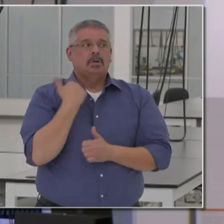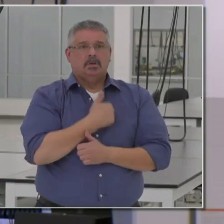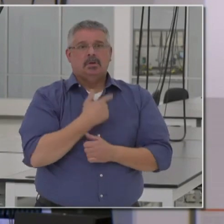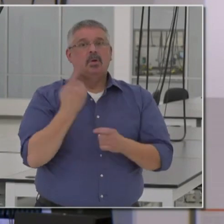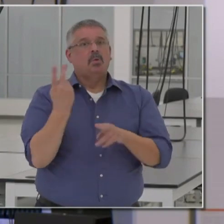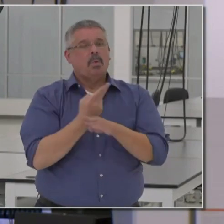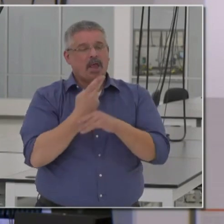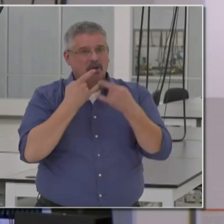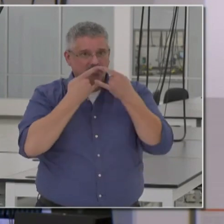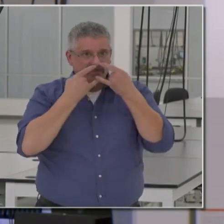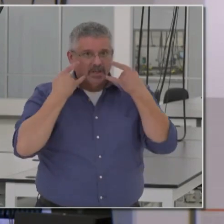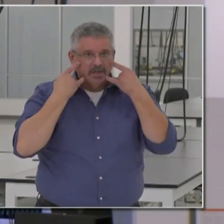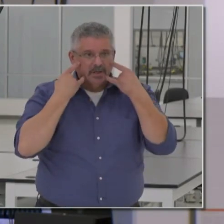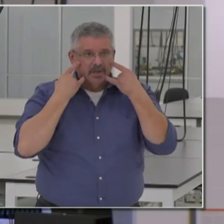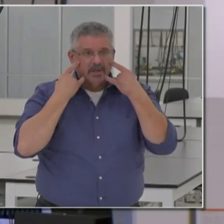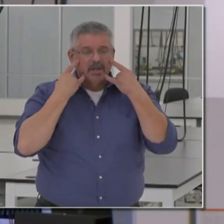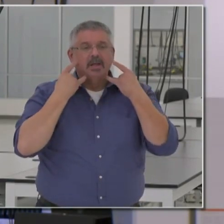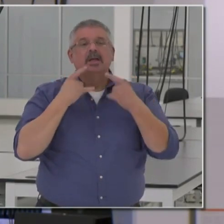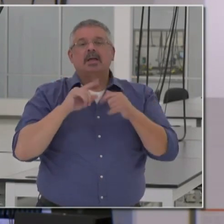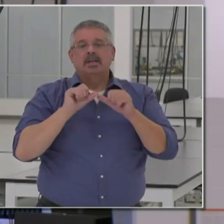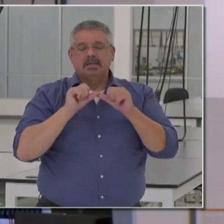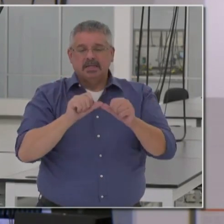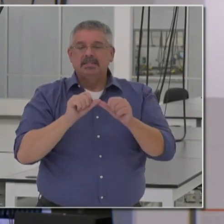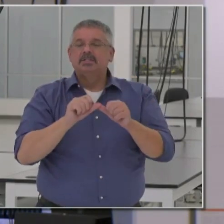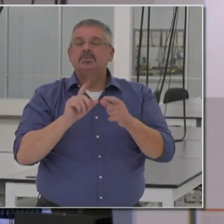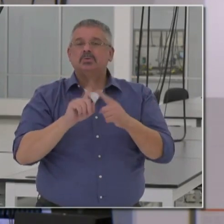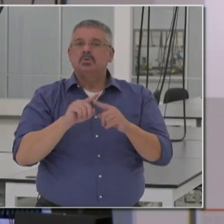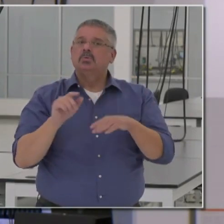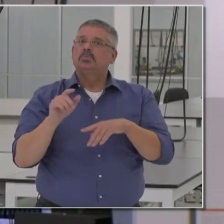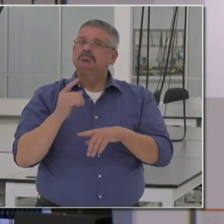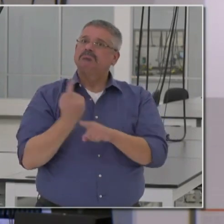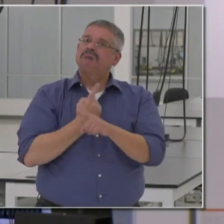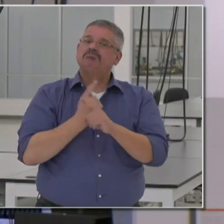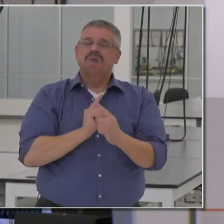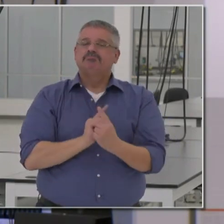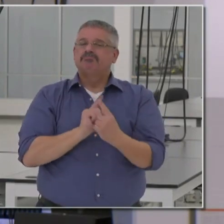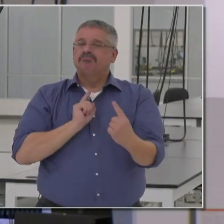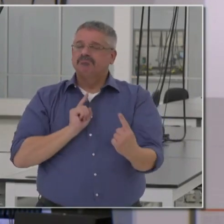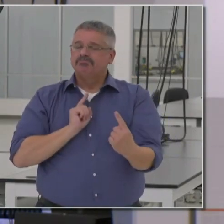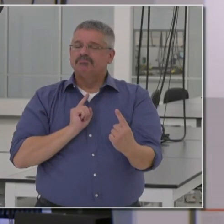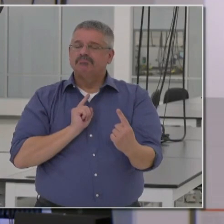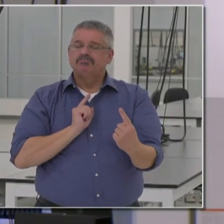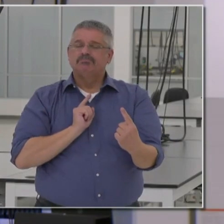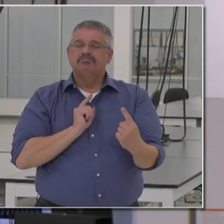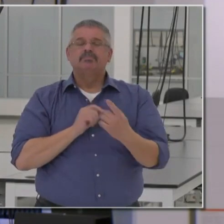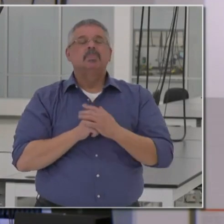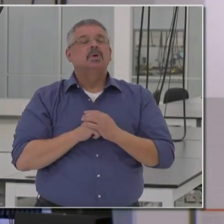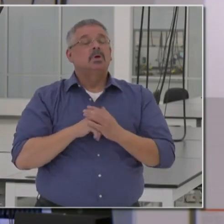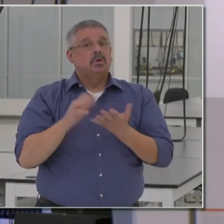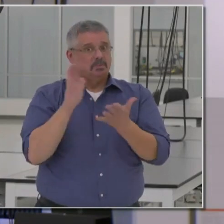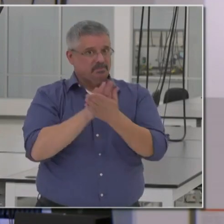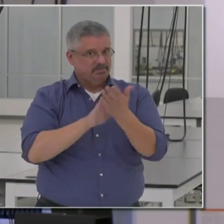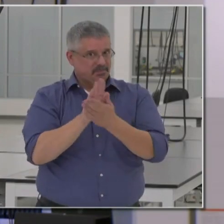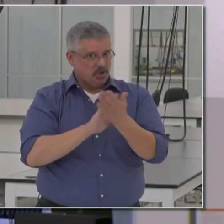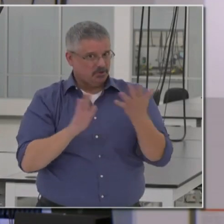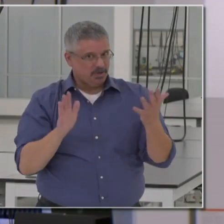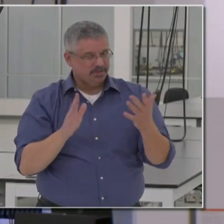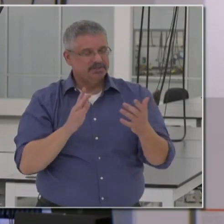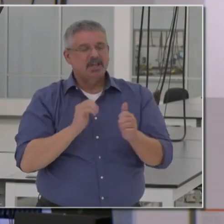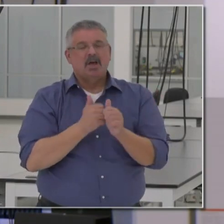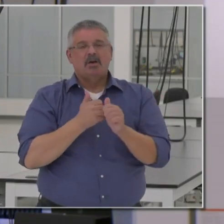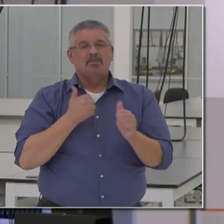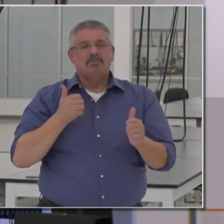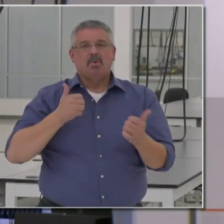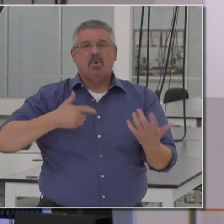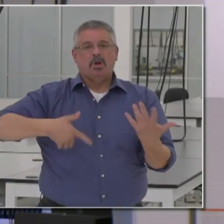is wearing a face covering, wearing a mask, continuing to practice social distancing, physical distancing, washing your hands and avoiding